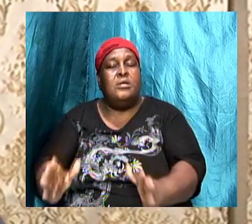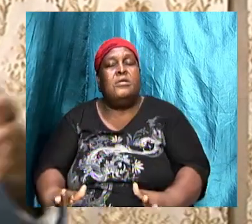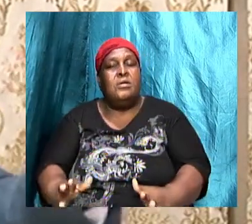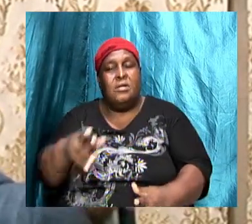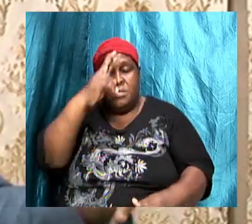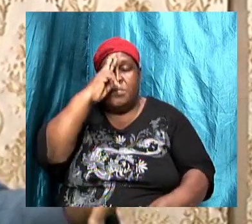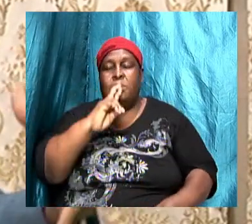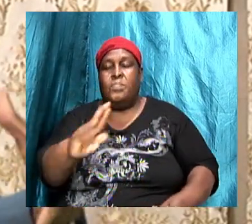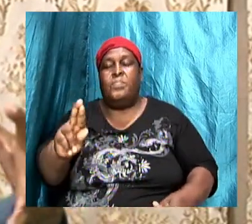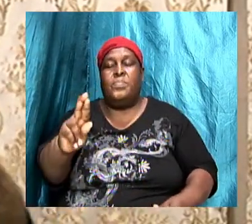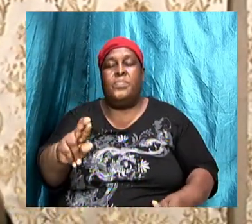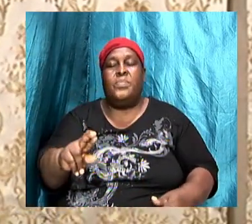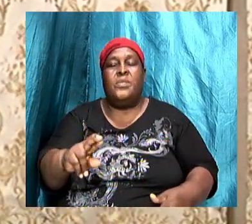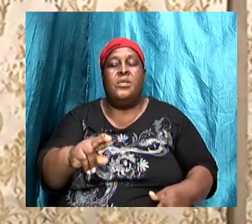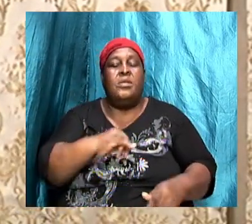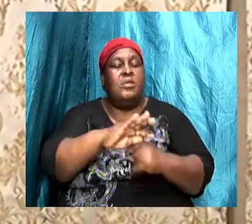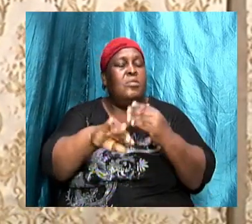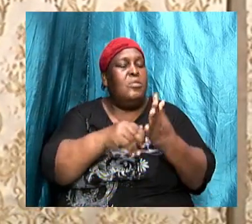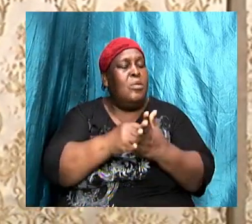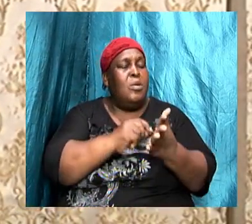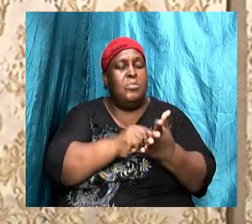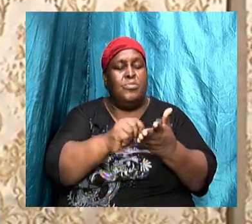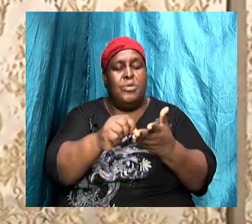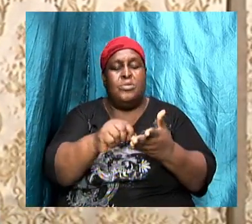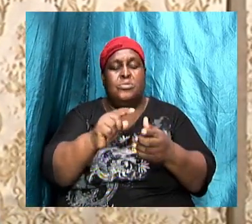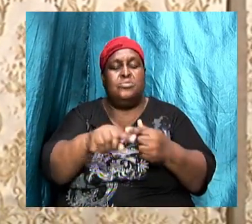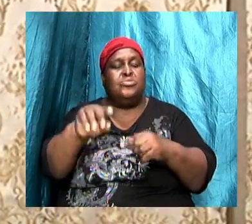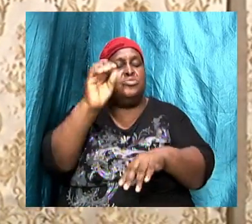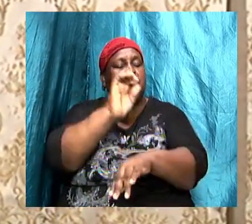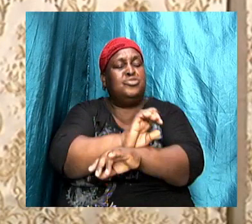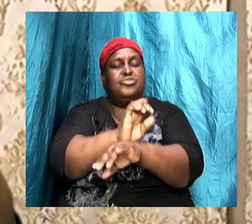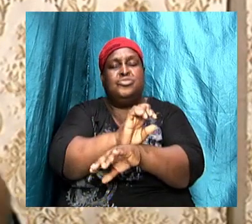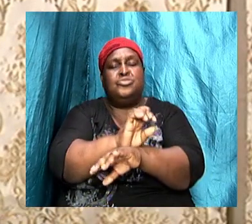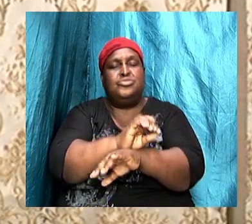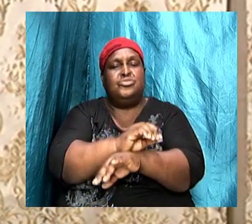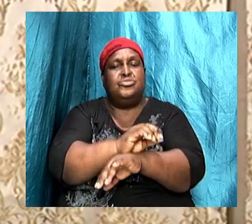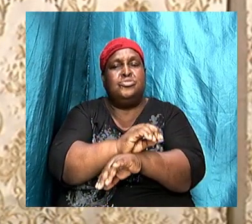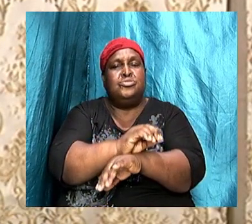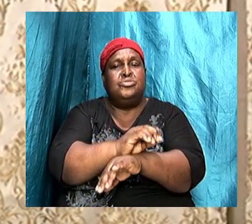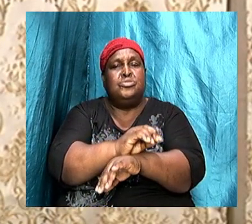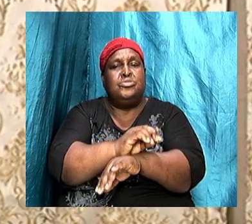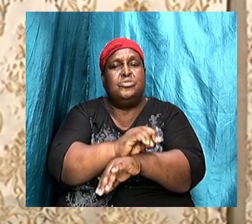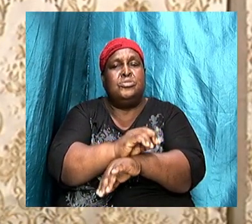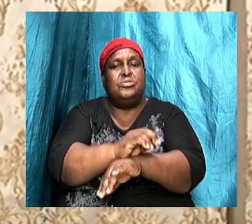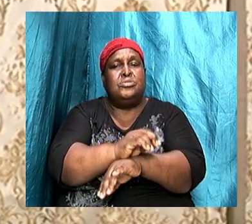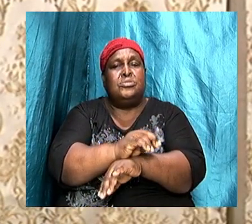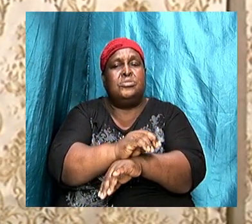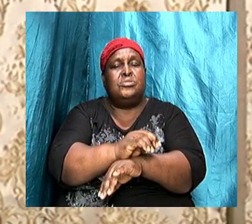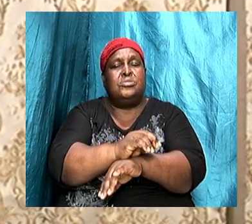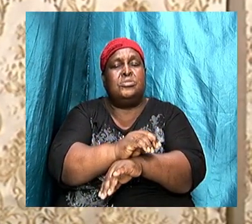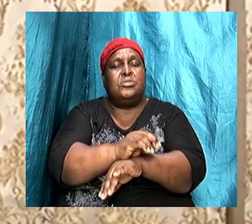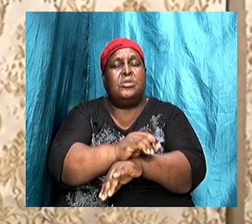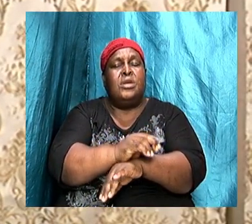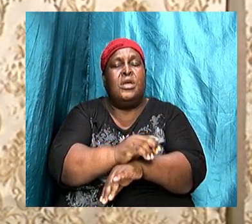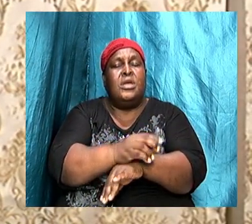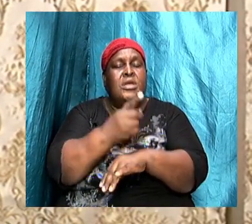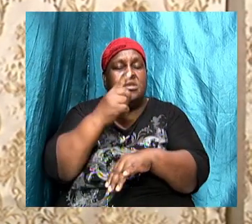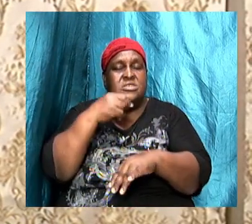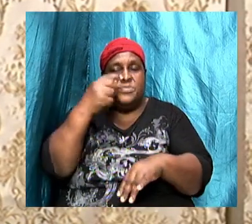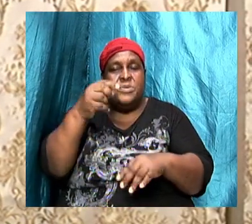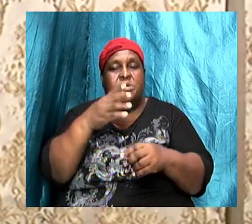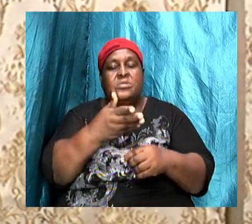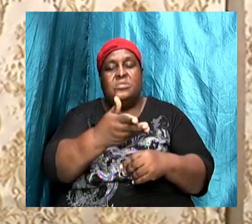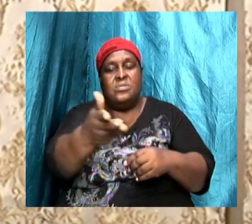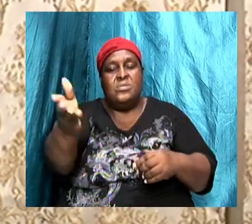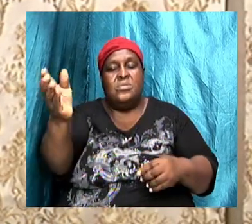Revelation. They were all written to churches and they are compiled for those that are in the body